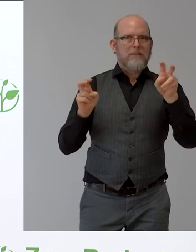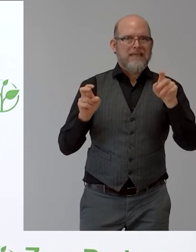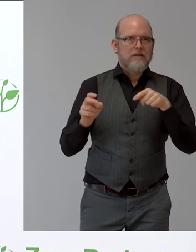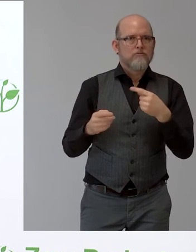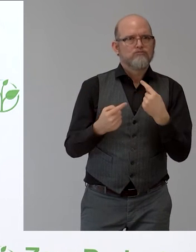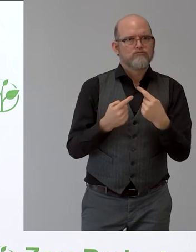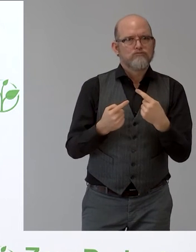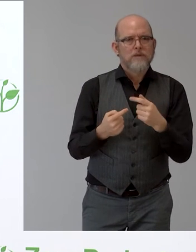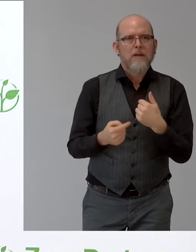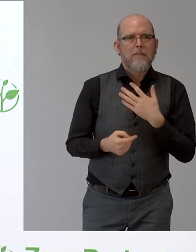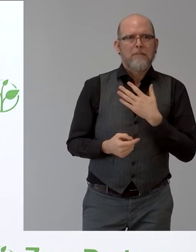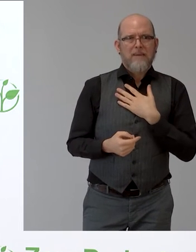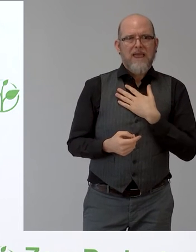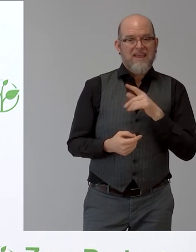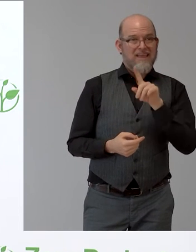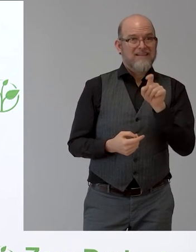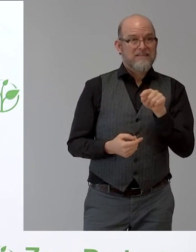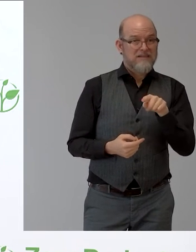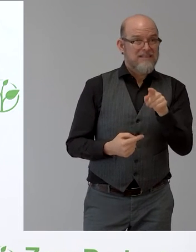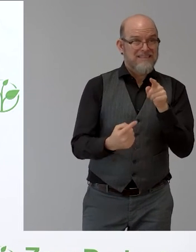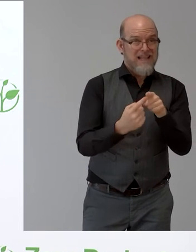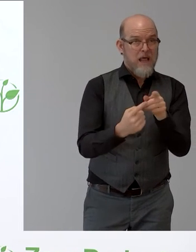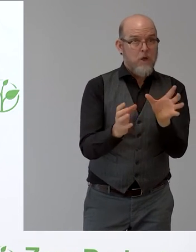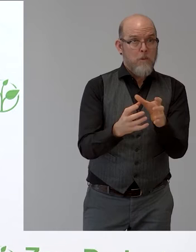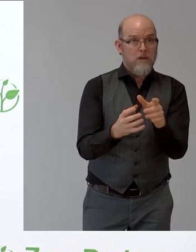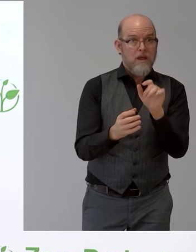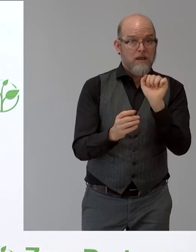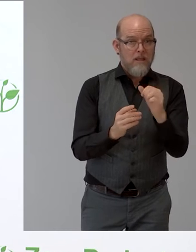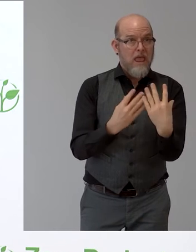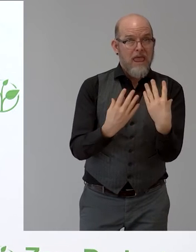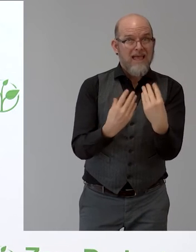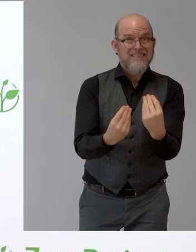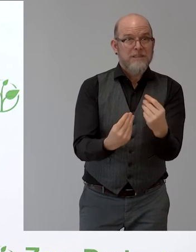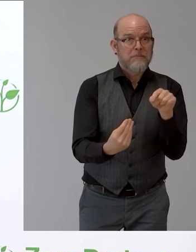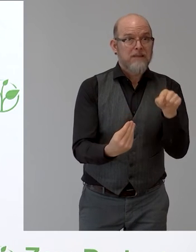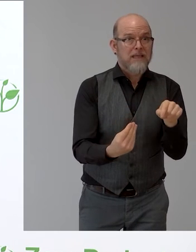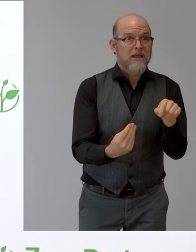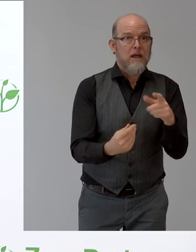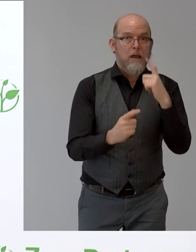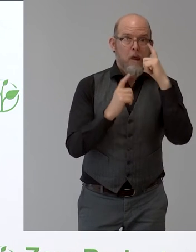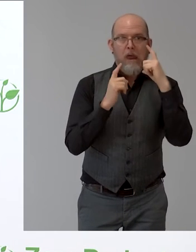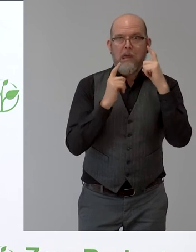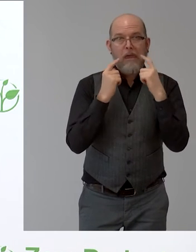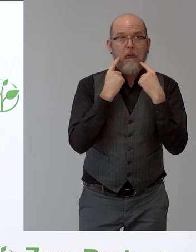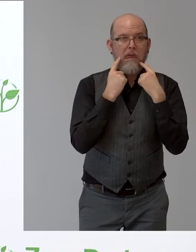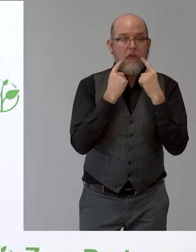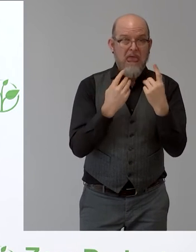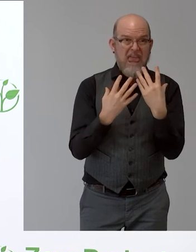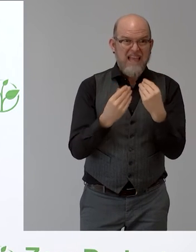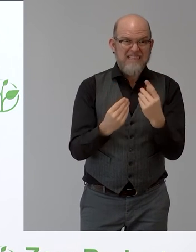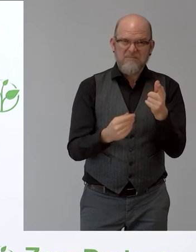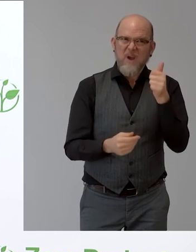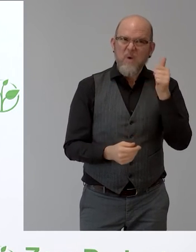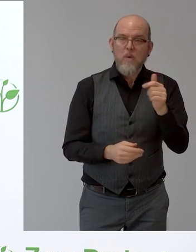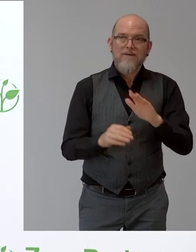the target group concerning facial expressions, for example, and so on. But it's a